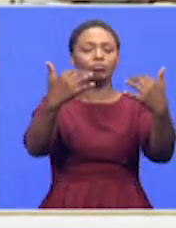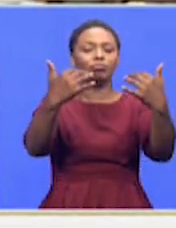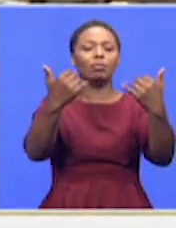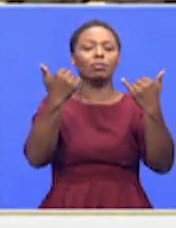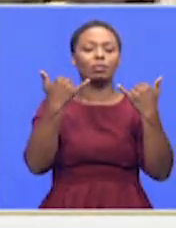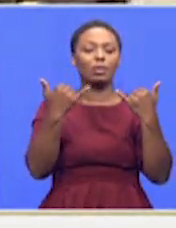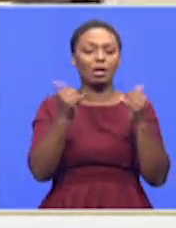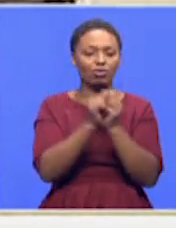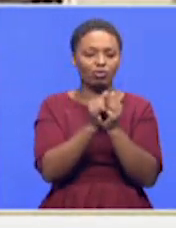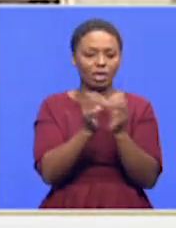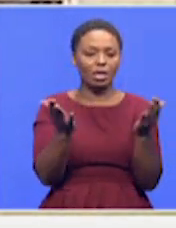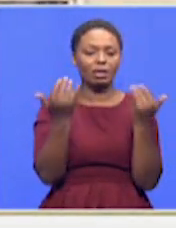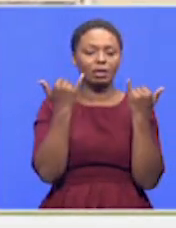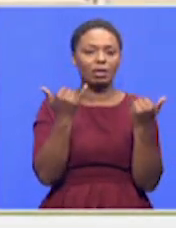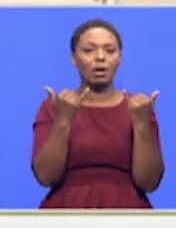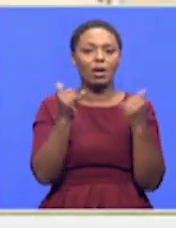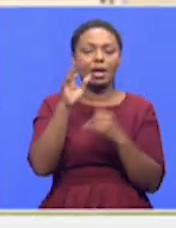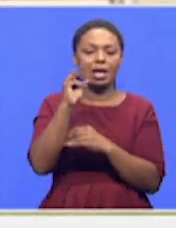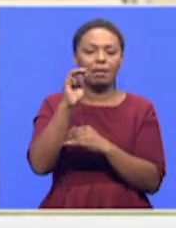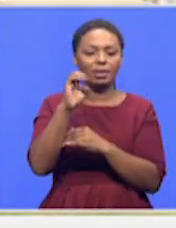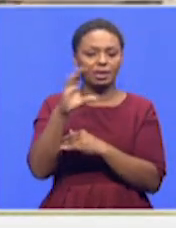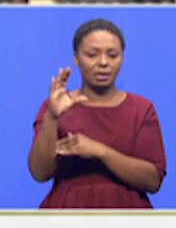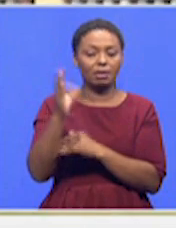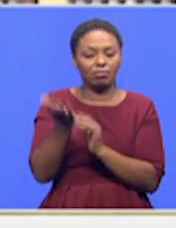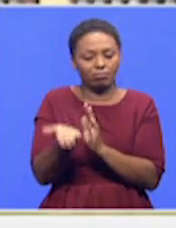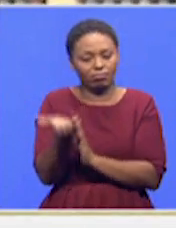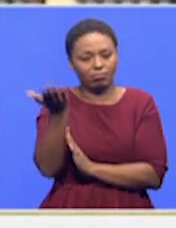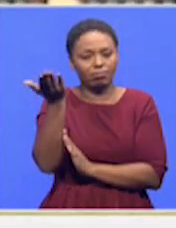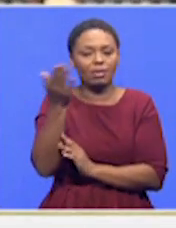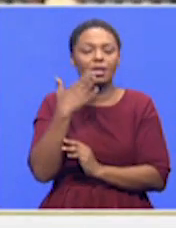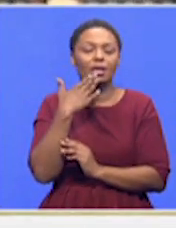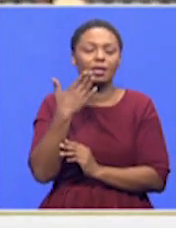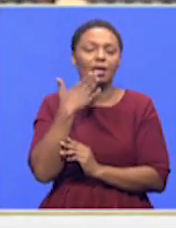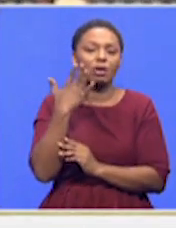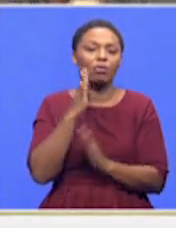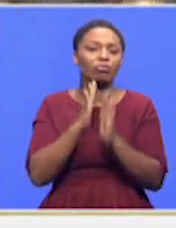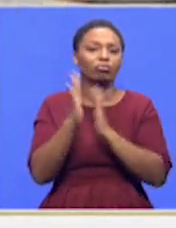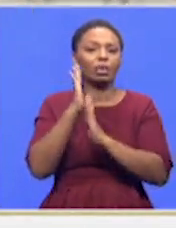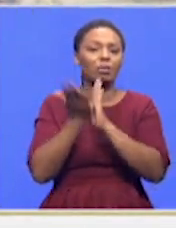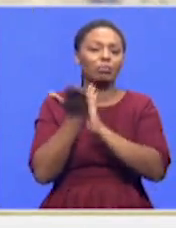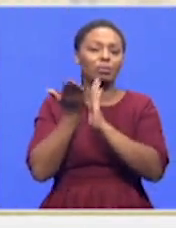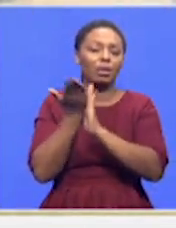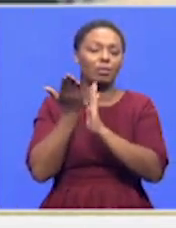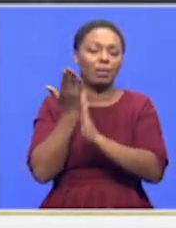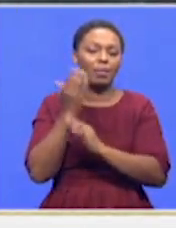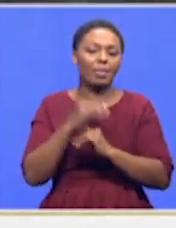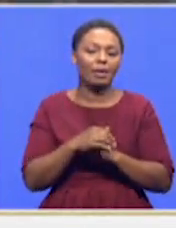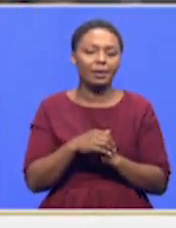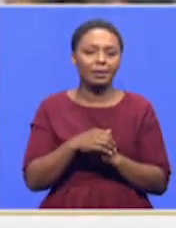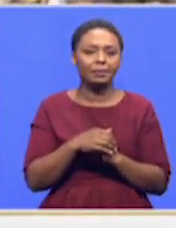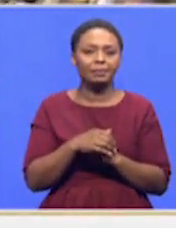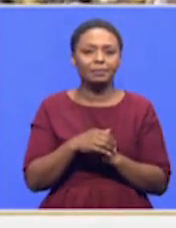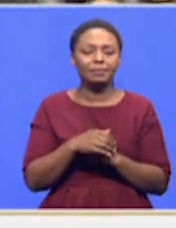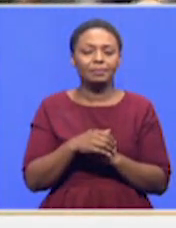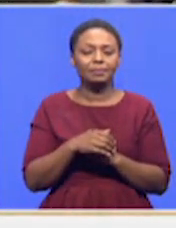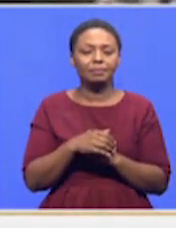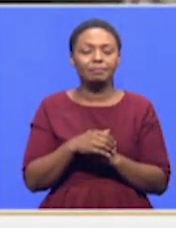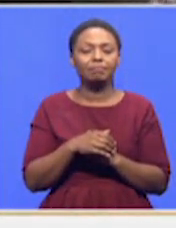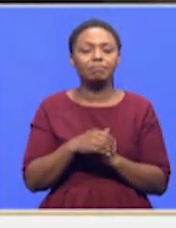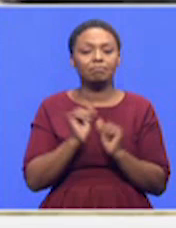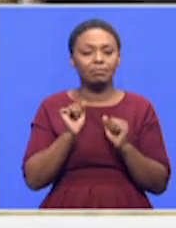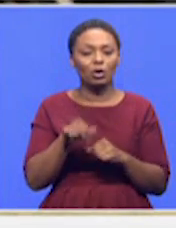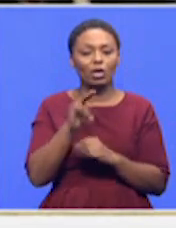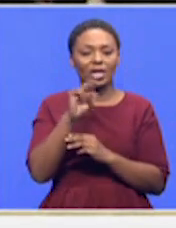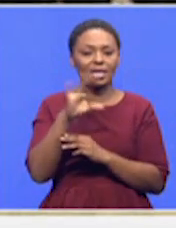has started, so we will release the MEC. Thank you very much, MEC. Thank you for that pomp and services. Of course, the Northern Cape